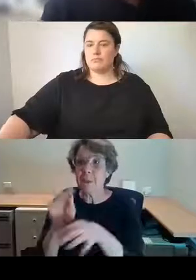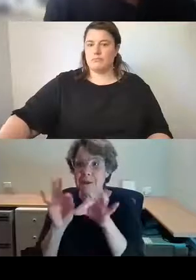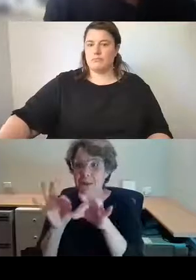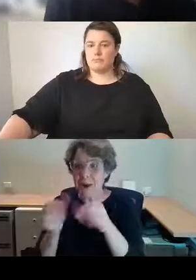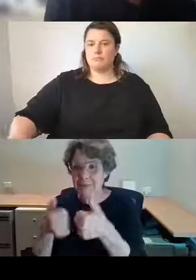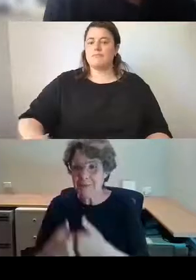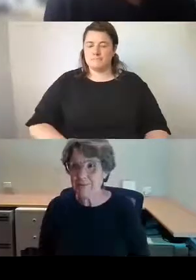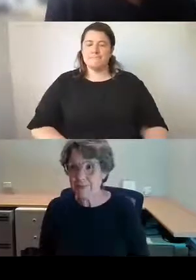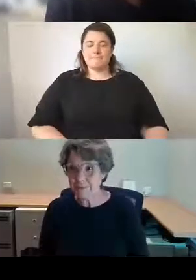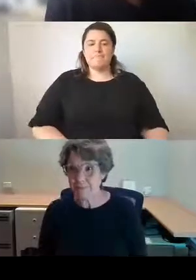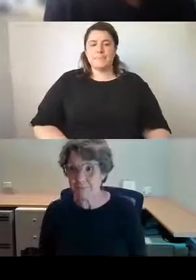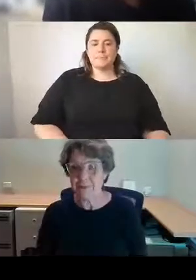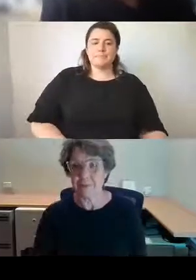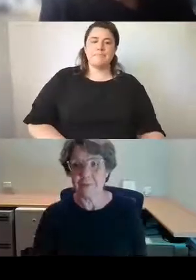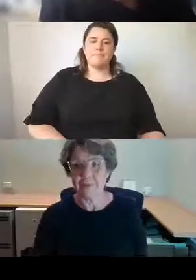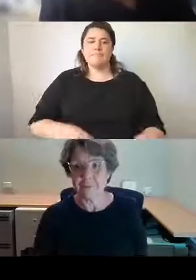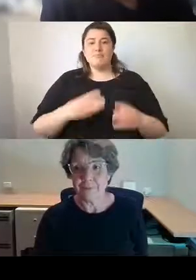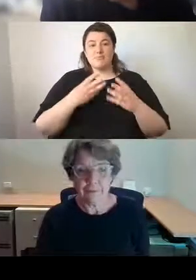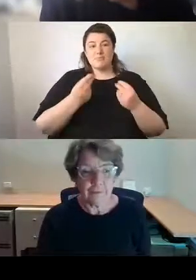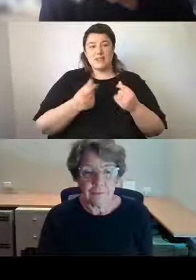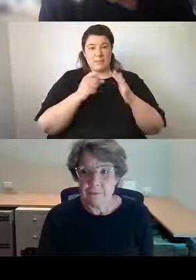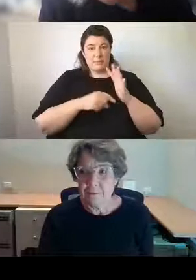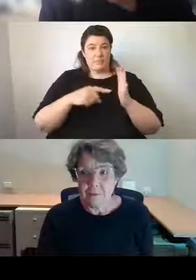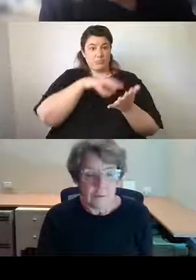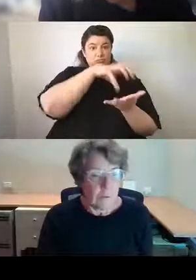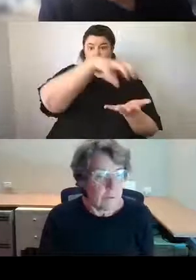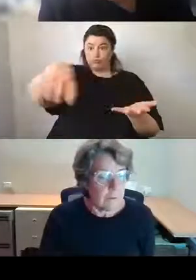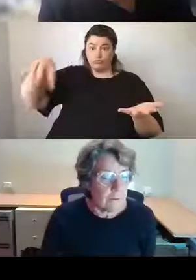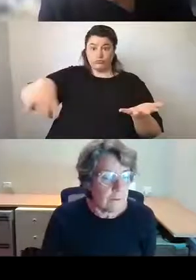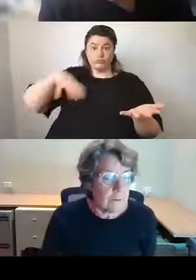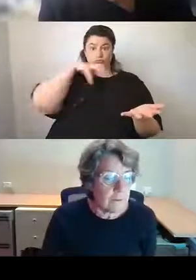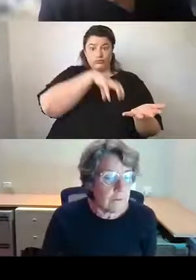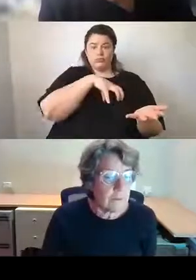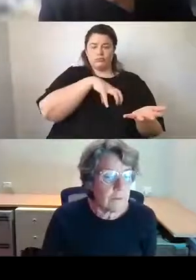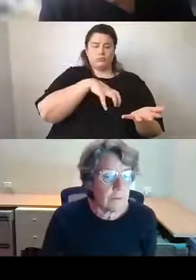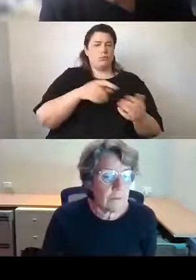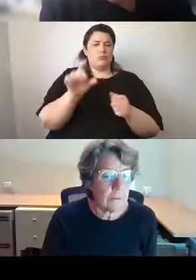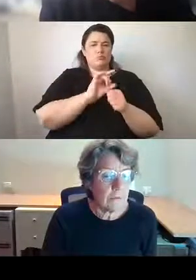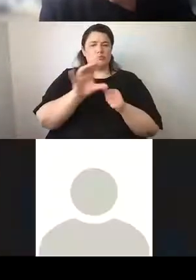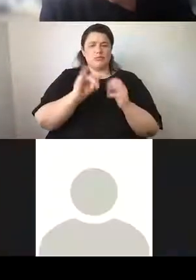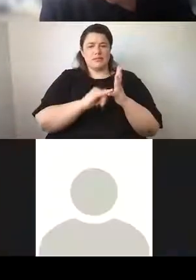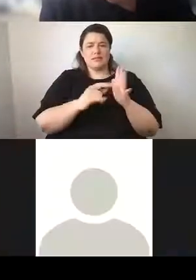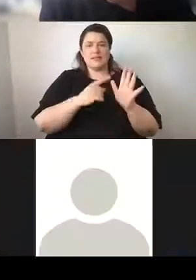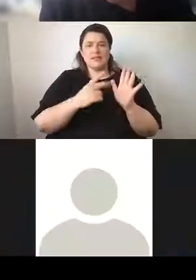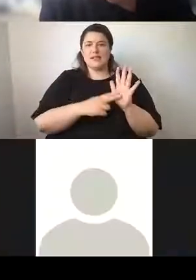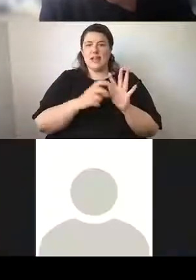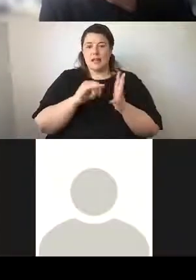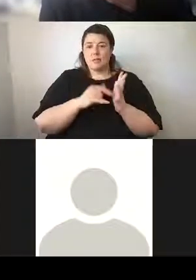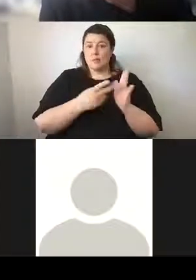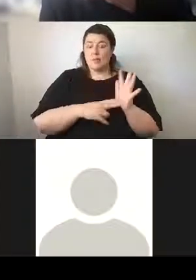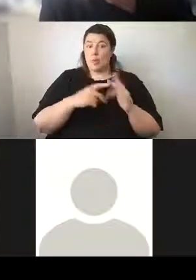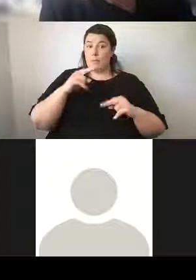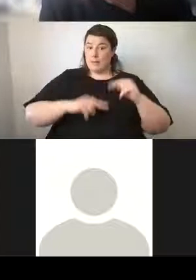Some of the landmarks that we'll be visiting today are some of Sydney's best sandstone buildings. They're made of